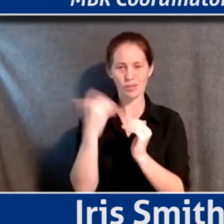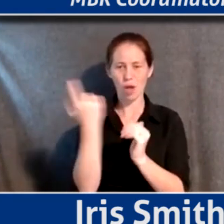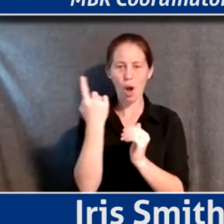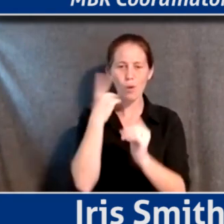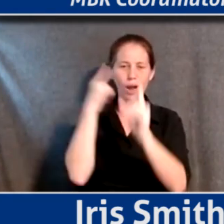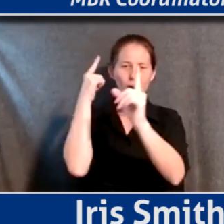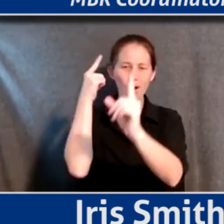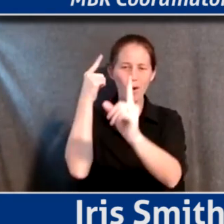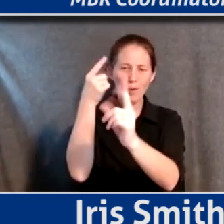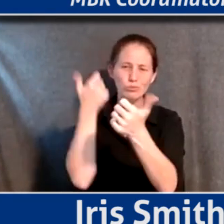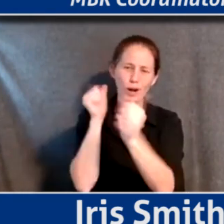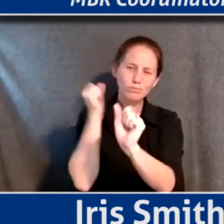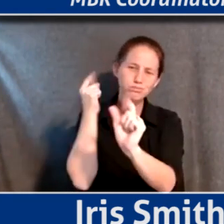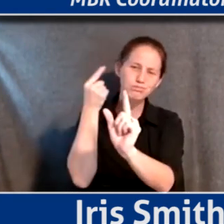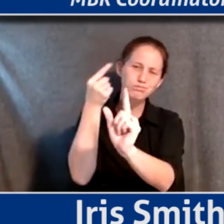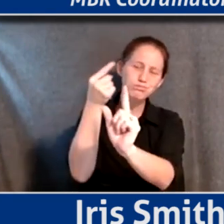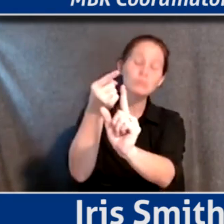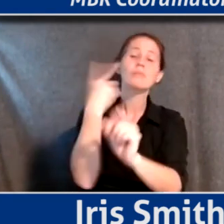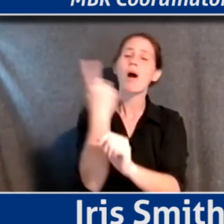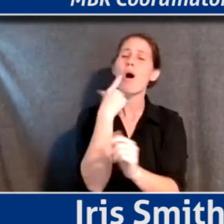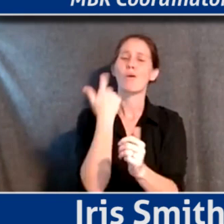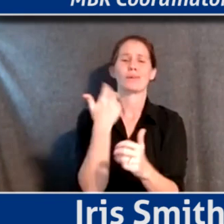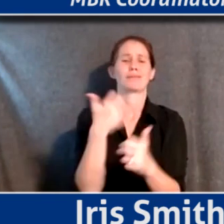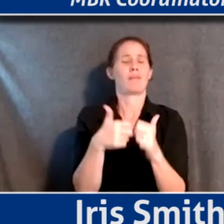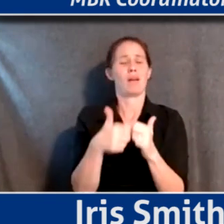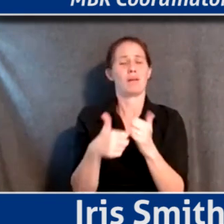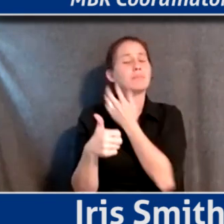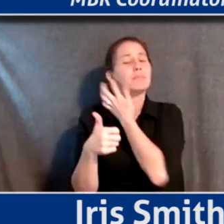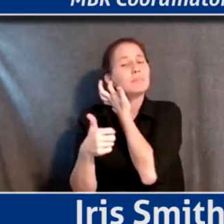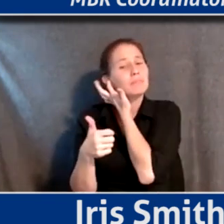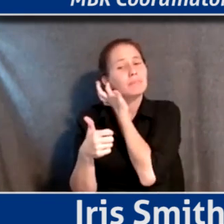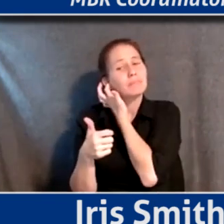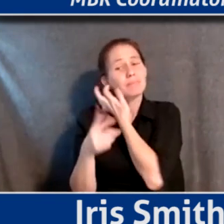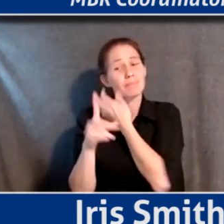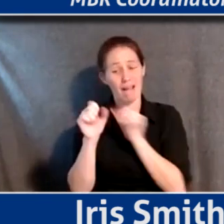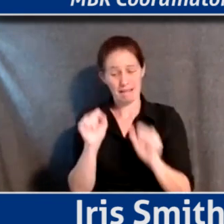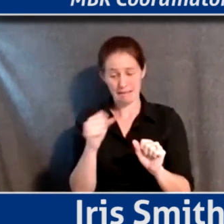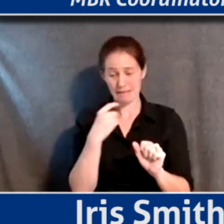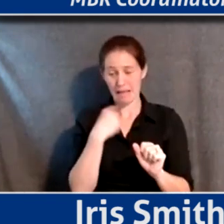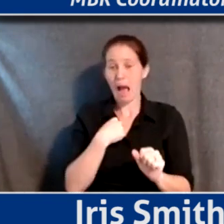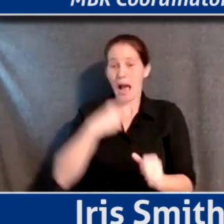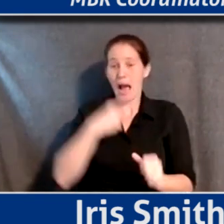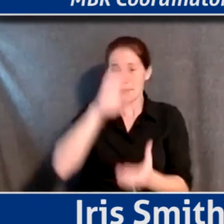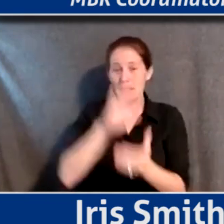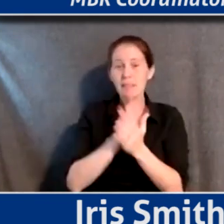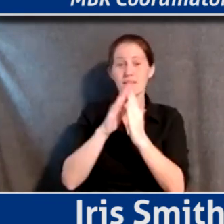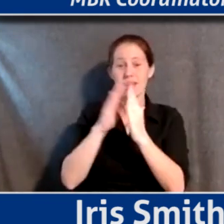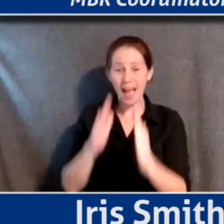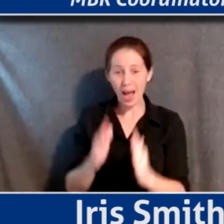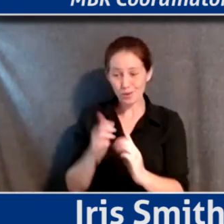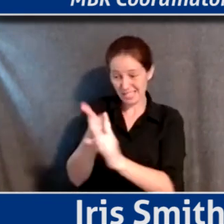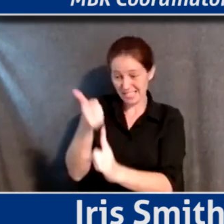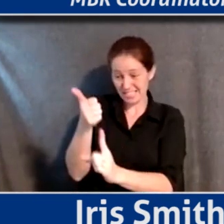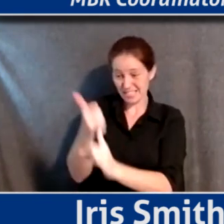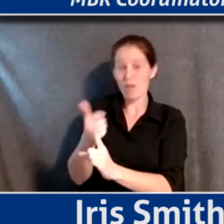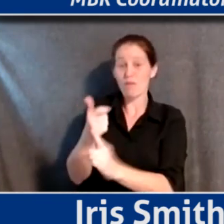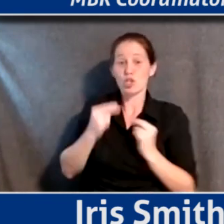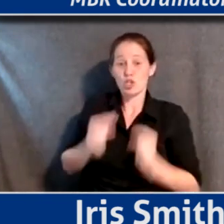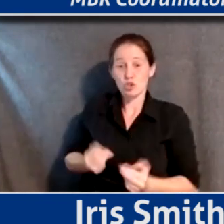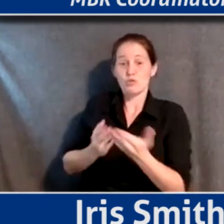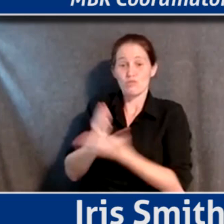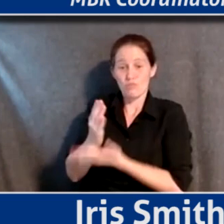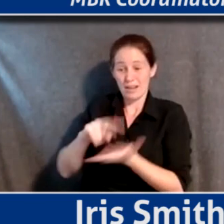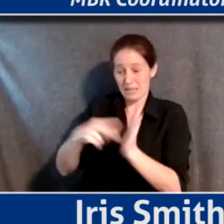There are so many issues, you know, for example, I can say I fully believe housing is a human right. So like the right to affordable,